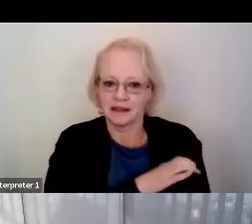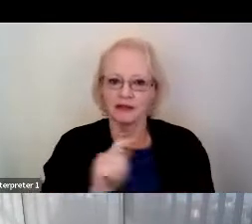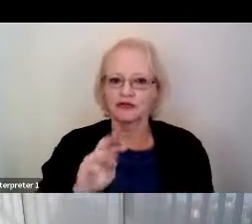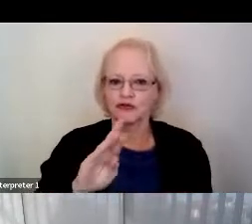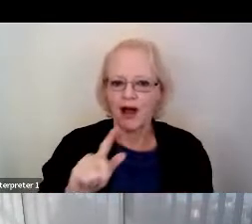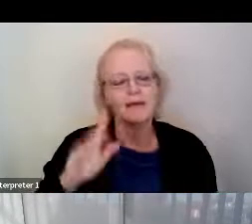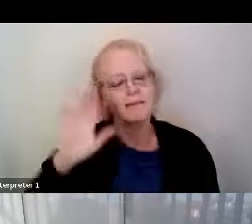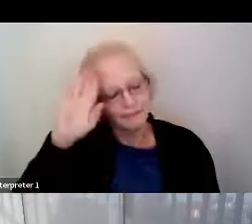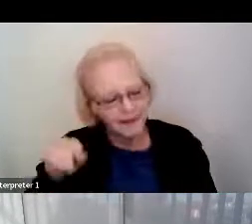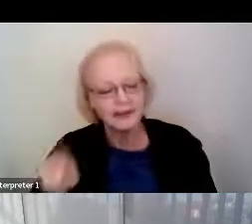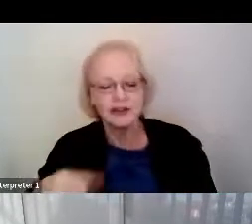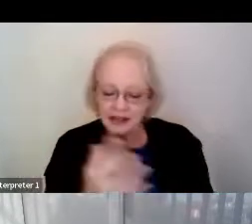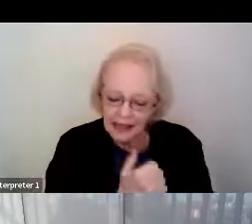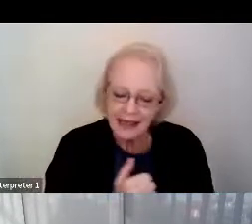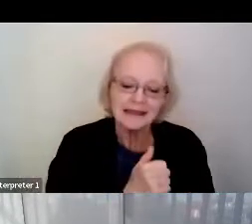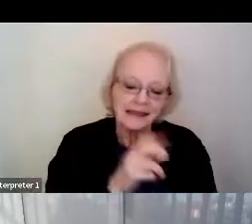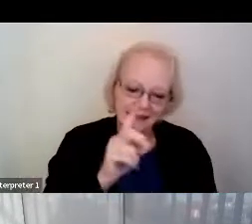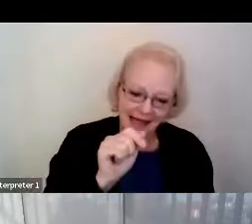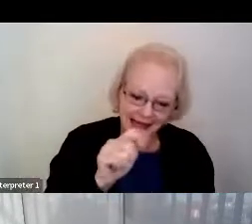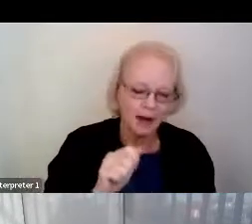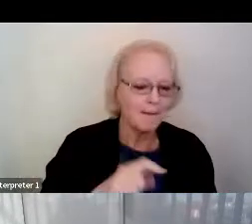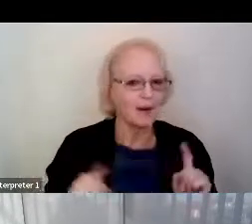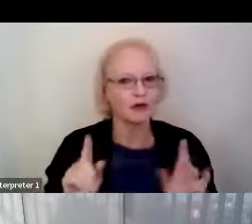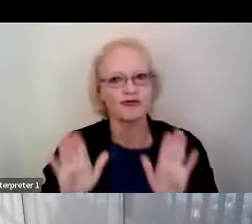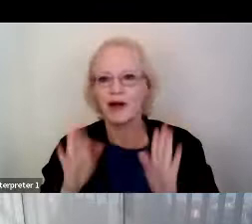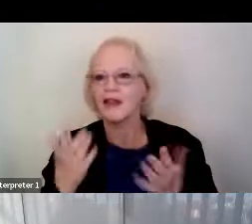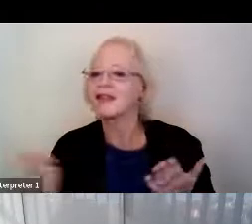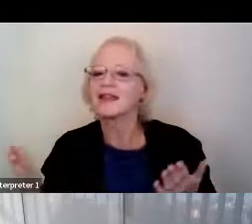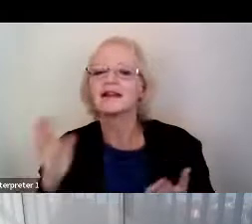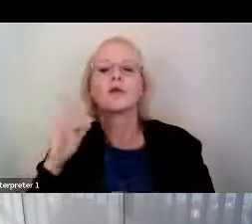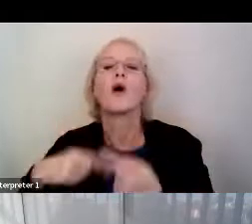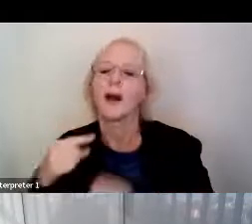collecting data. I know that great stuff is coming soon.